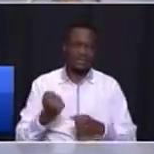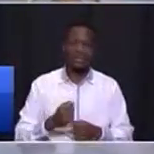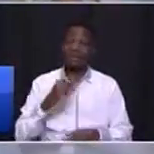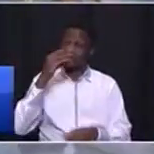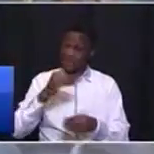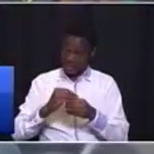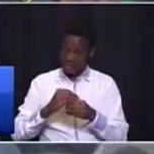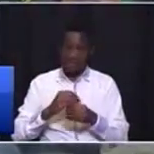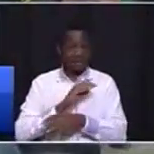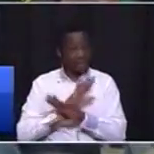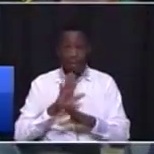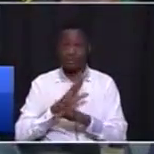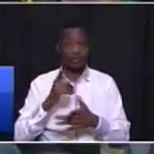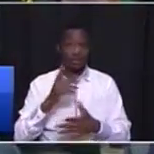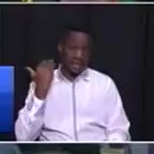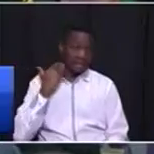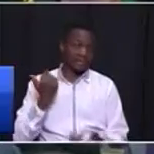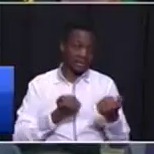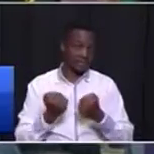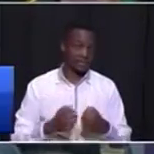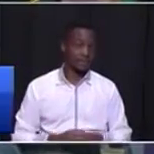add they don't have to be expensive cars